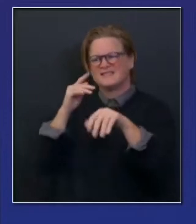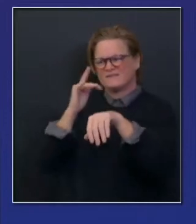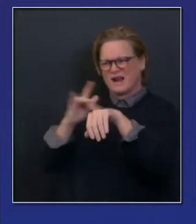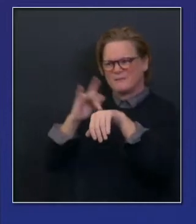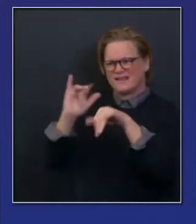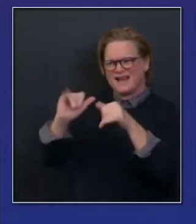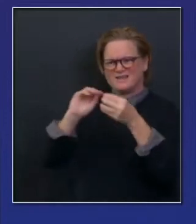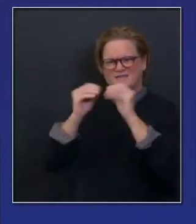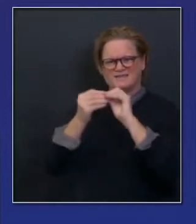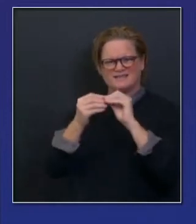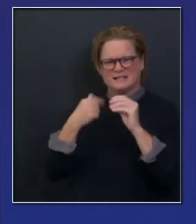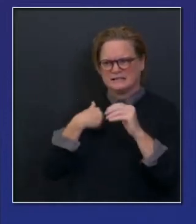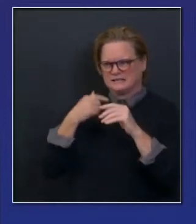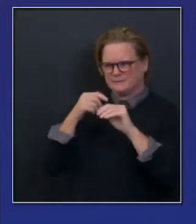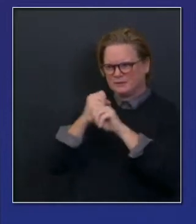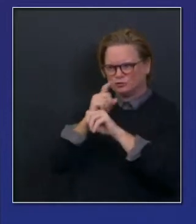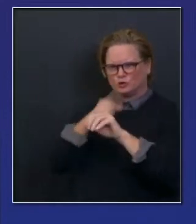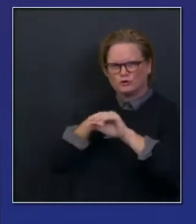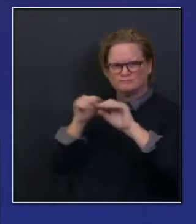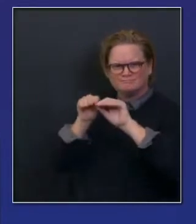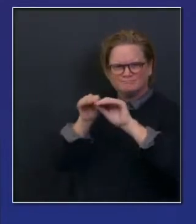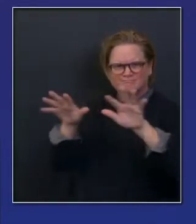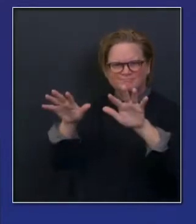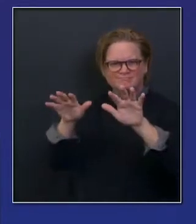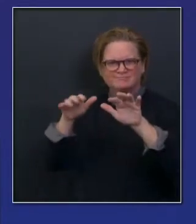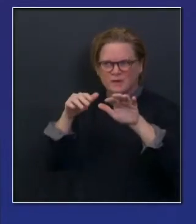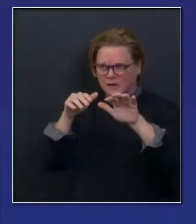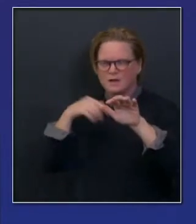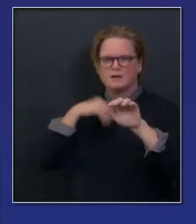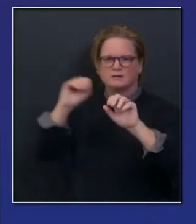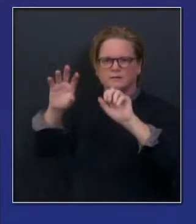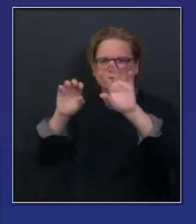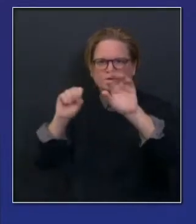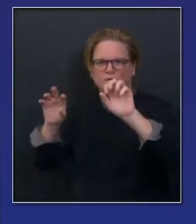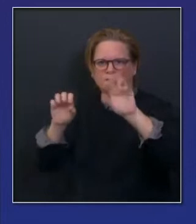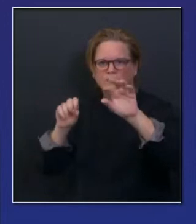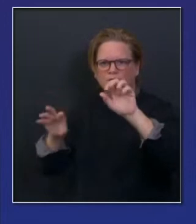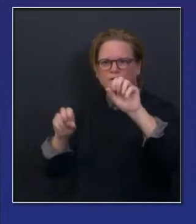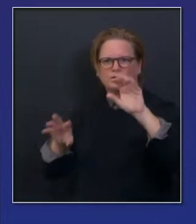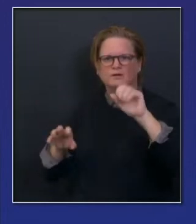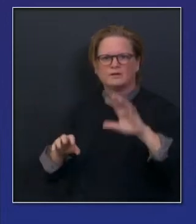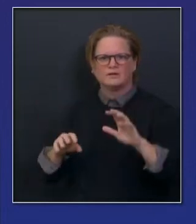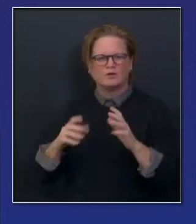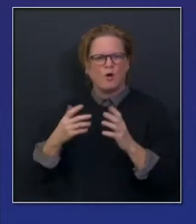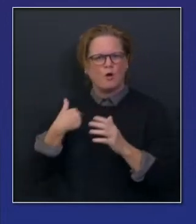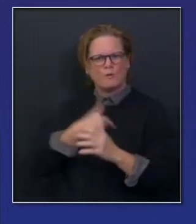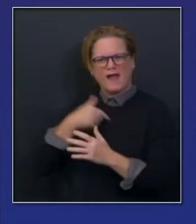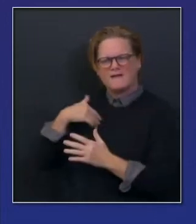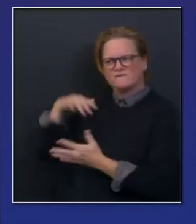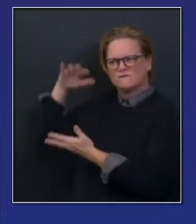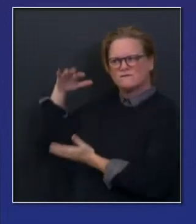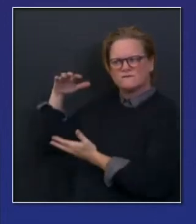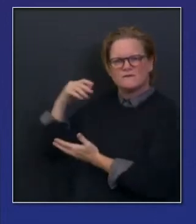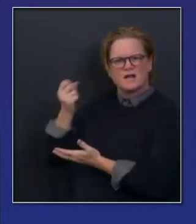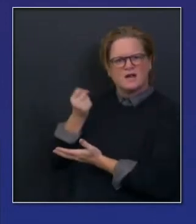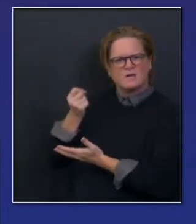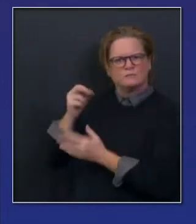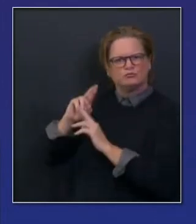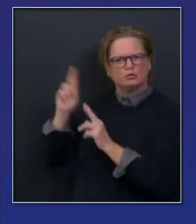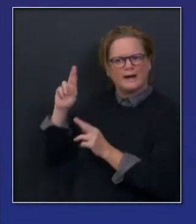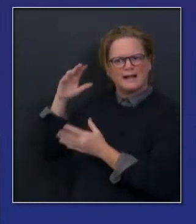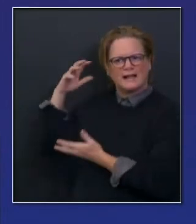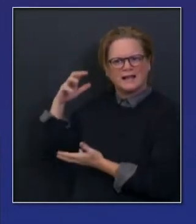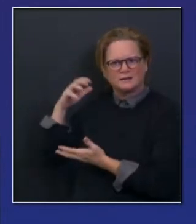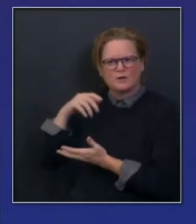We have 14,021 available just in our state inventory, and the hospitals still have available over 6,500. So,